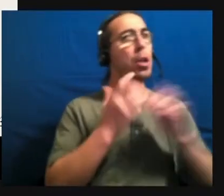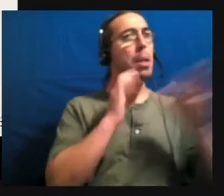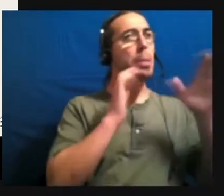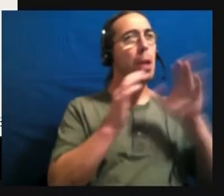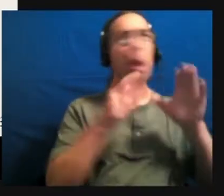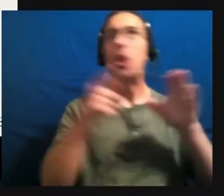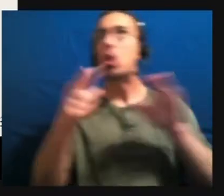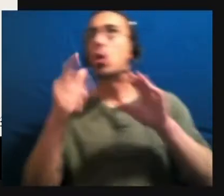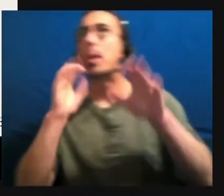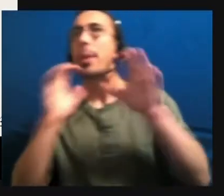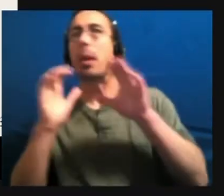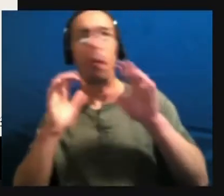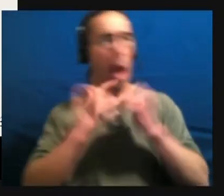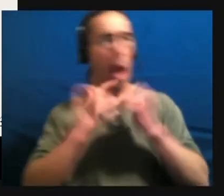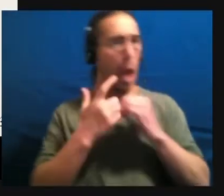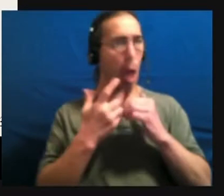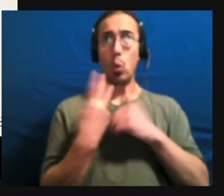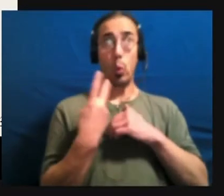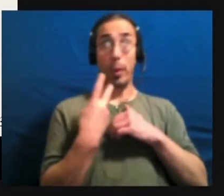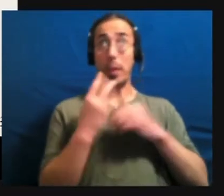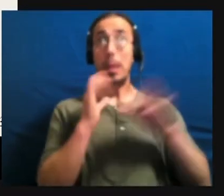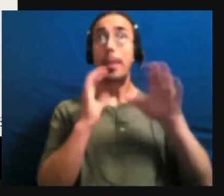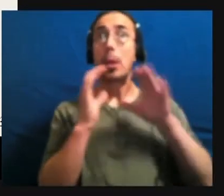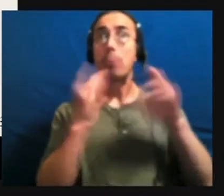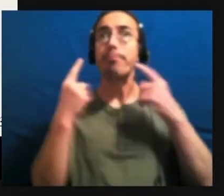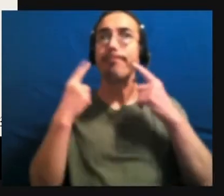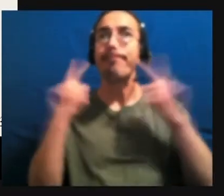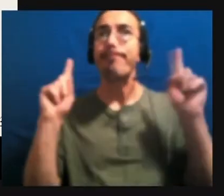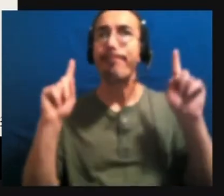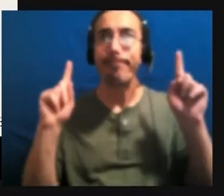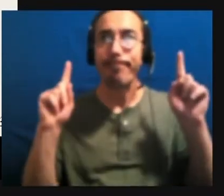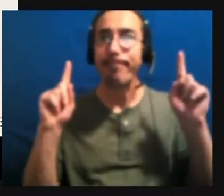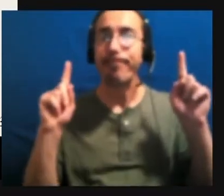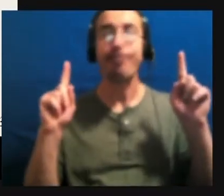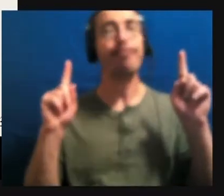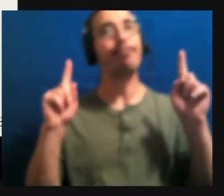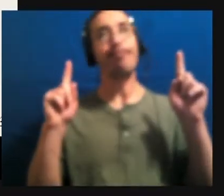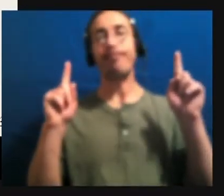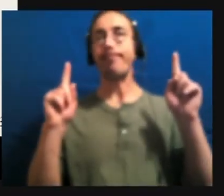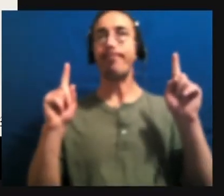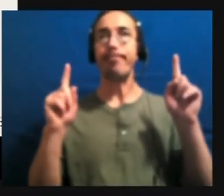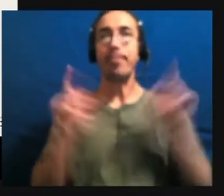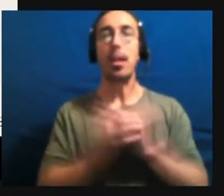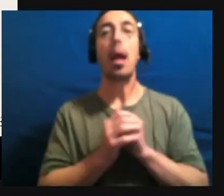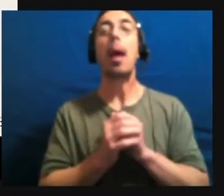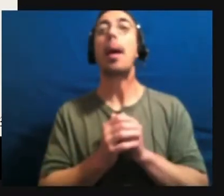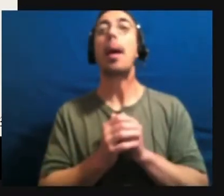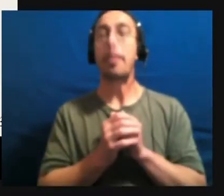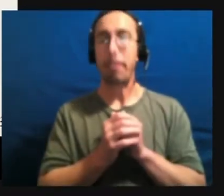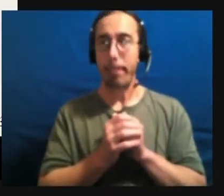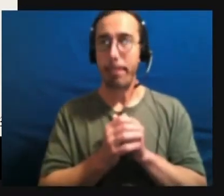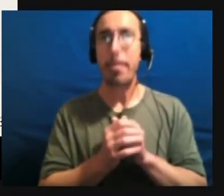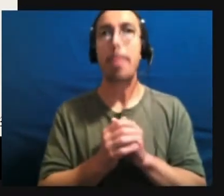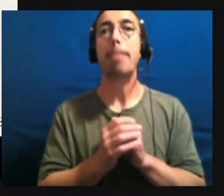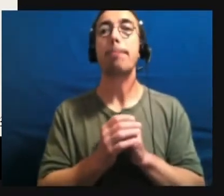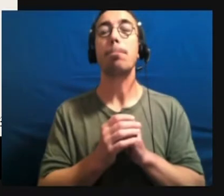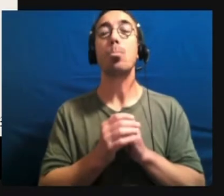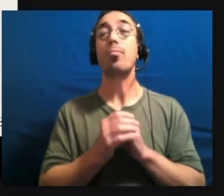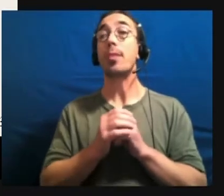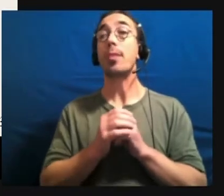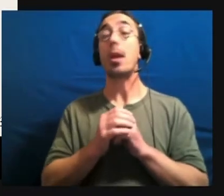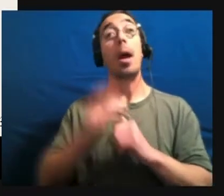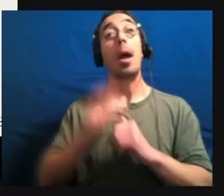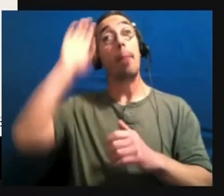do we communicate together? I can't tell you how many times I'm married to a man. I can't tell you how many times